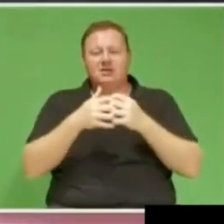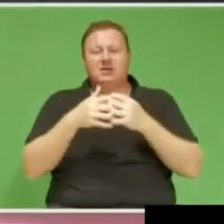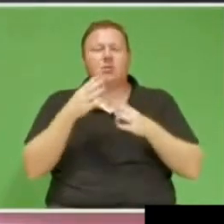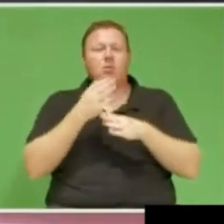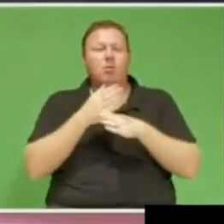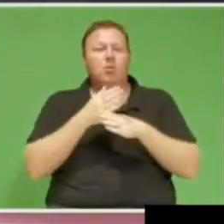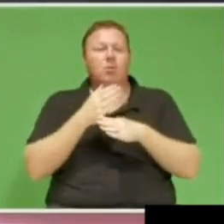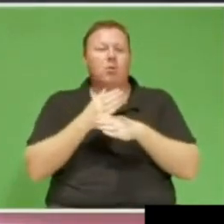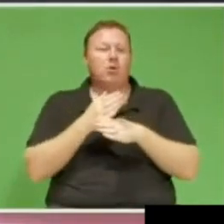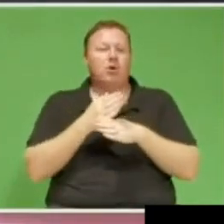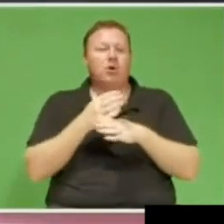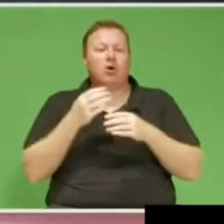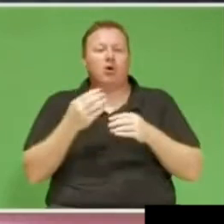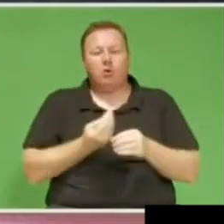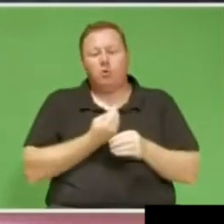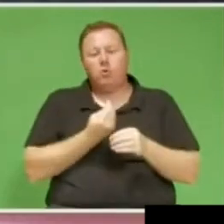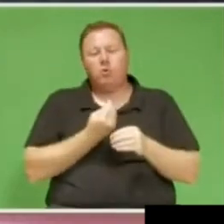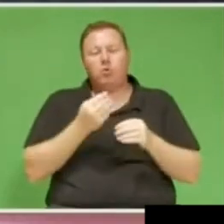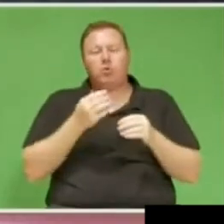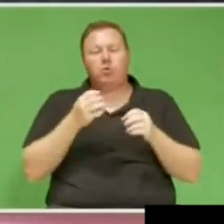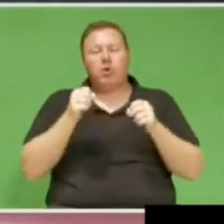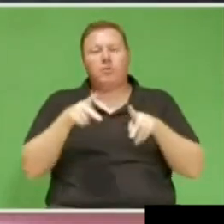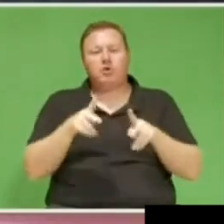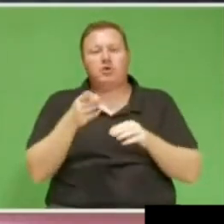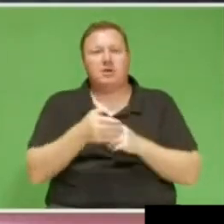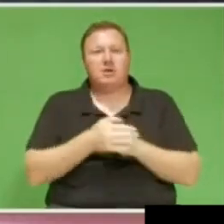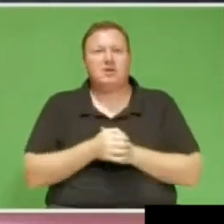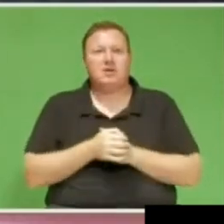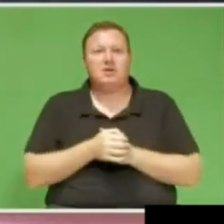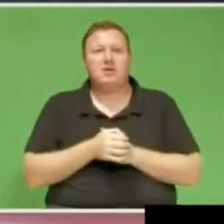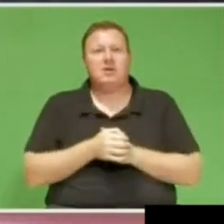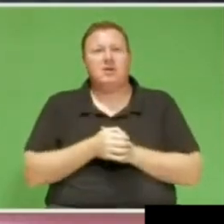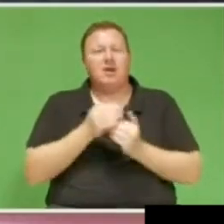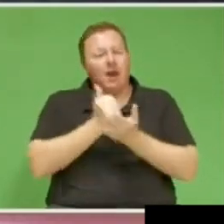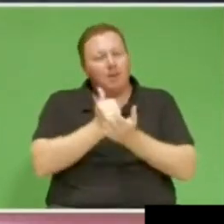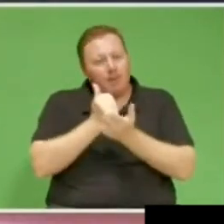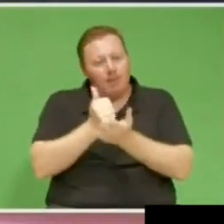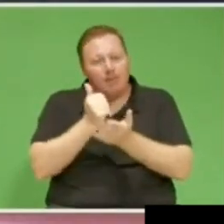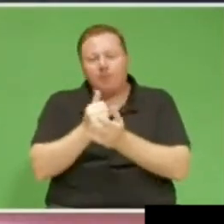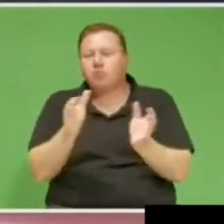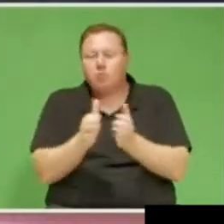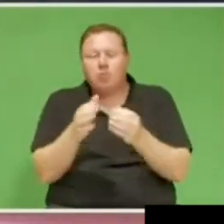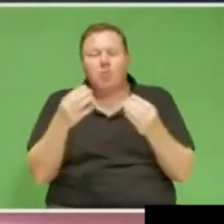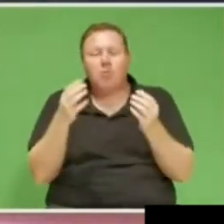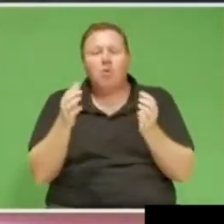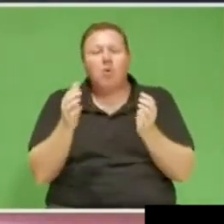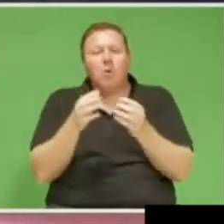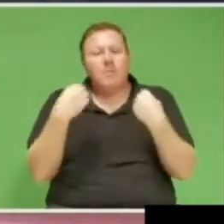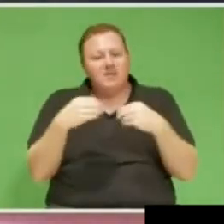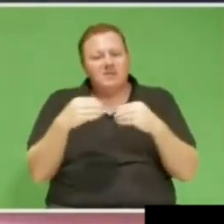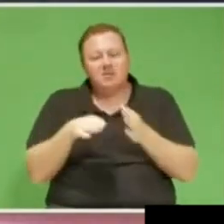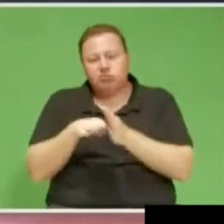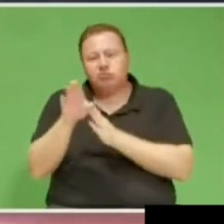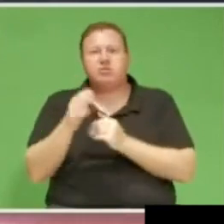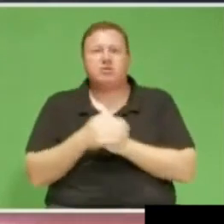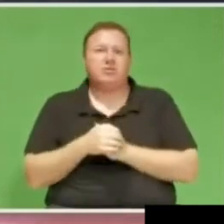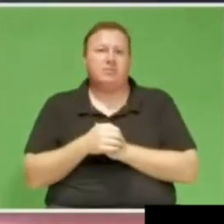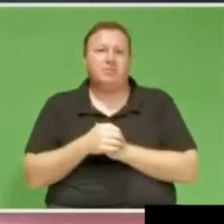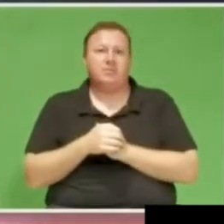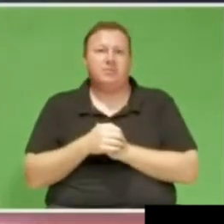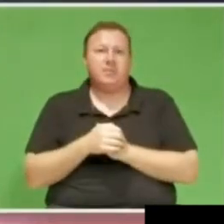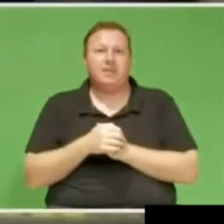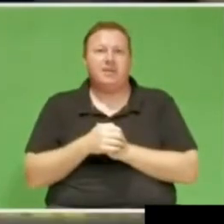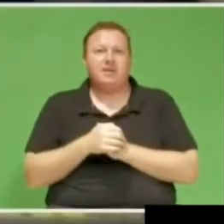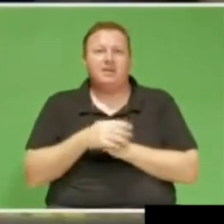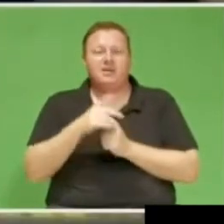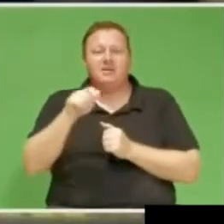opportunities and innovation hubs across the country to serve job seekers, small businesses and young entrepreneurs. And implement a